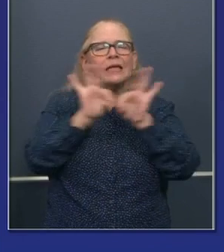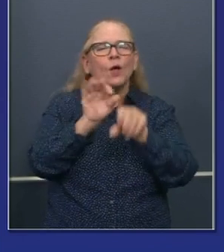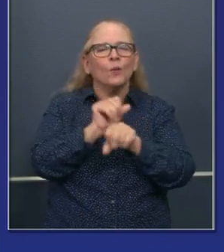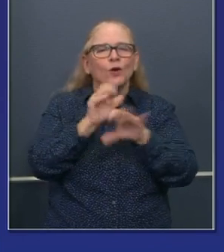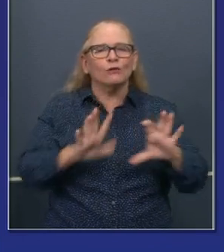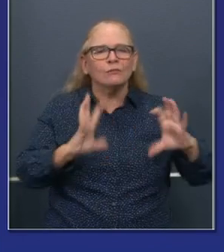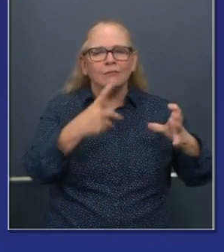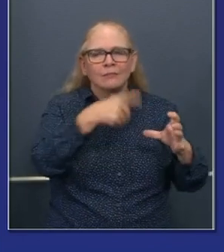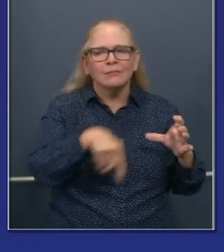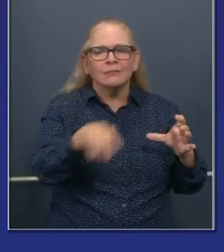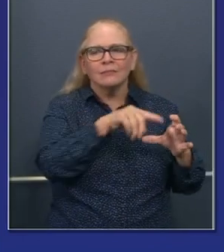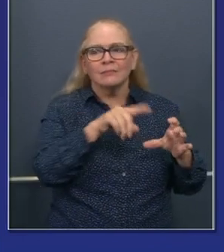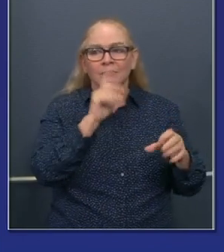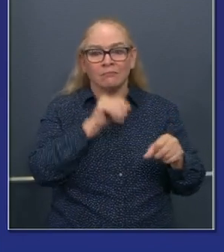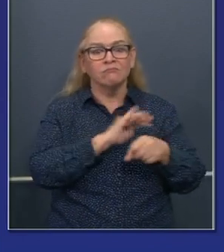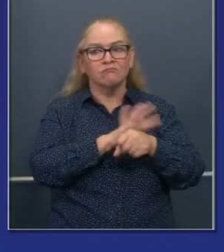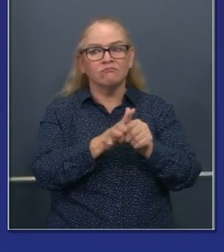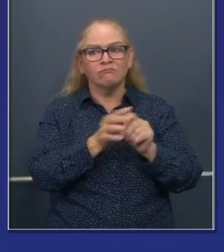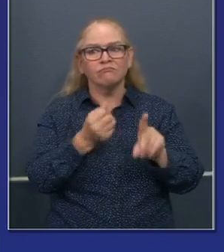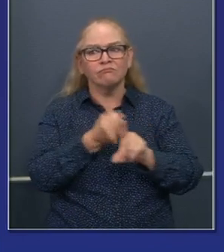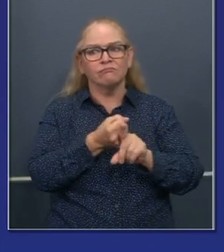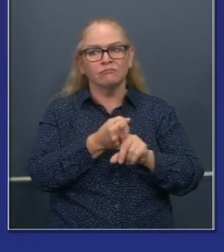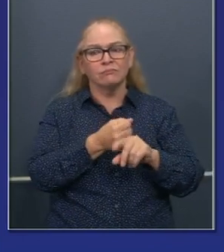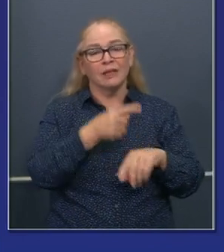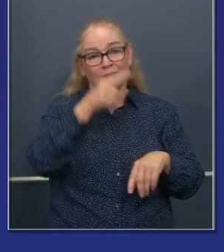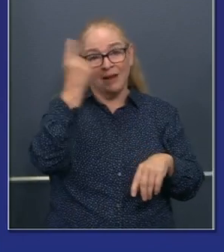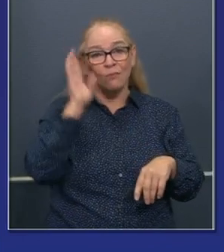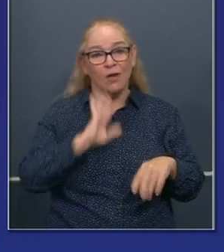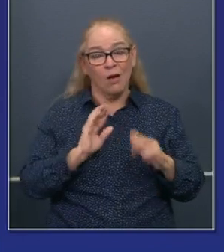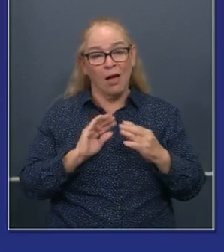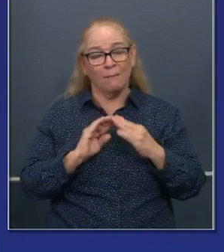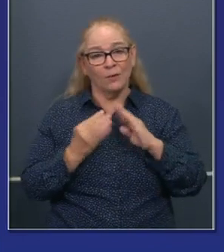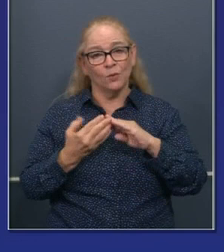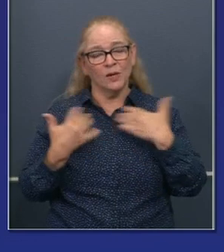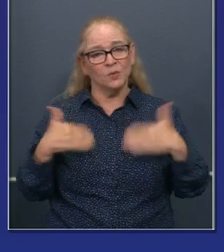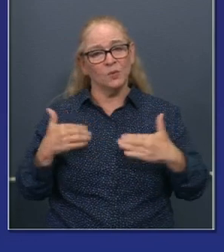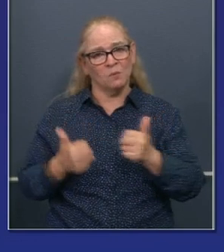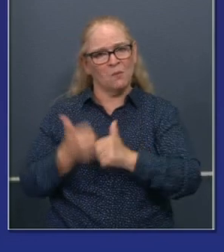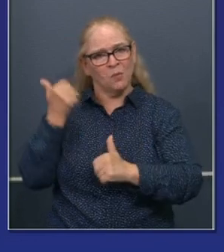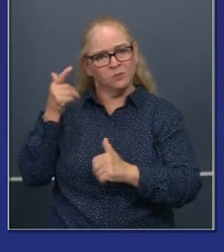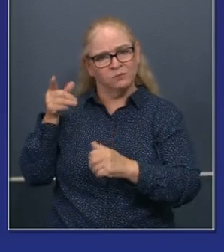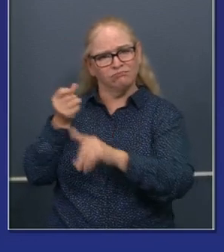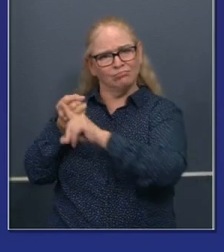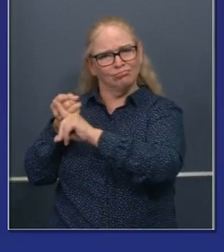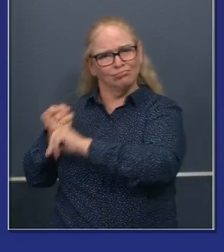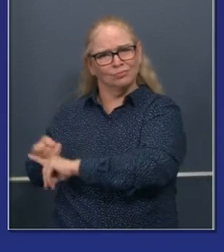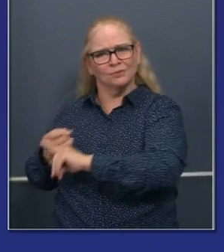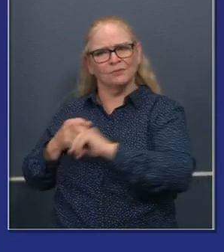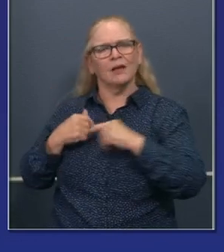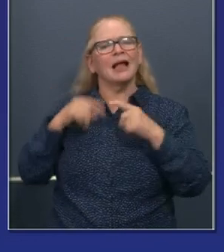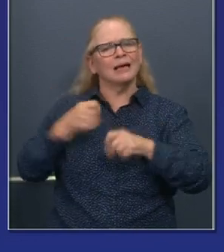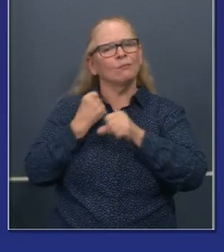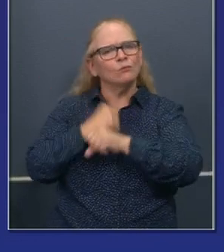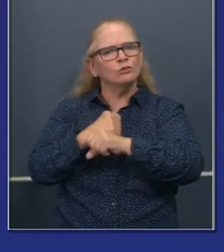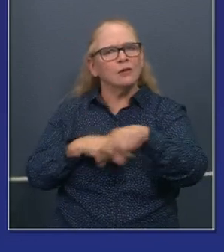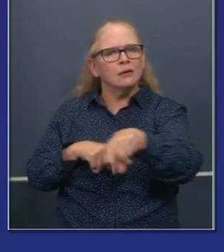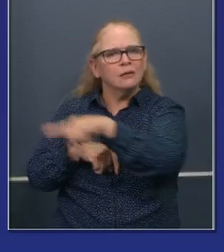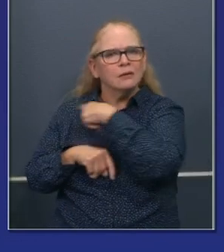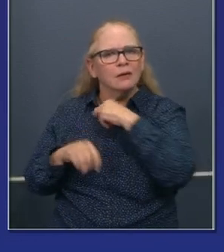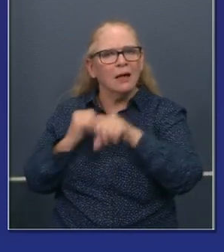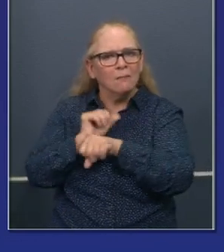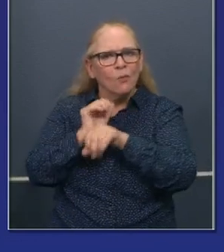community and the black community here in the state of California. We need to advance more worker protections. Look, if we're going to